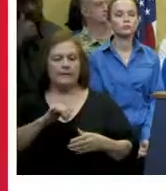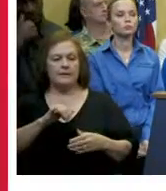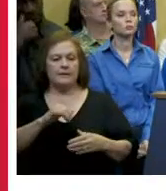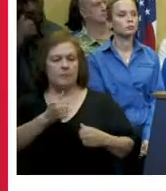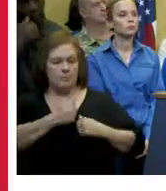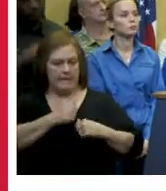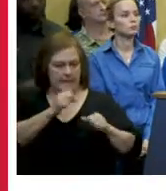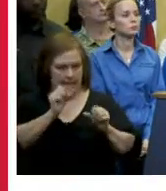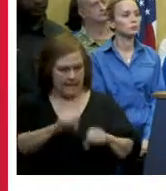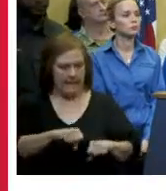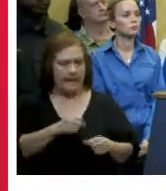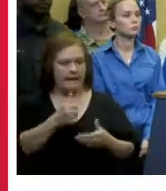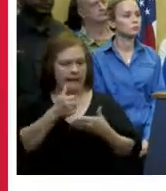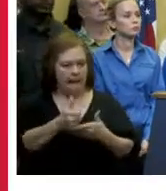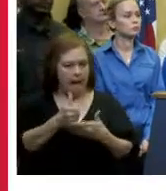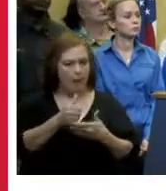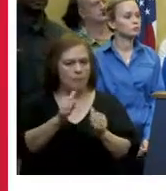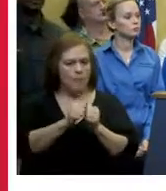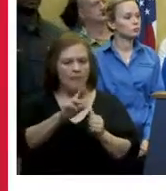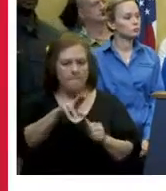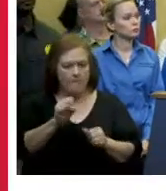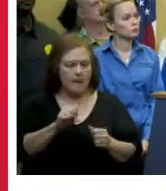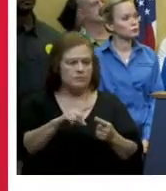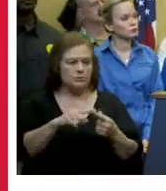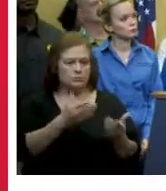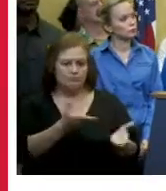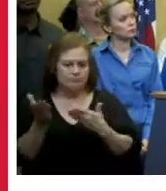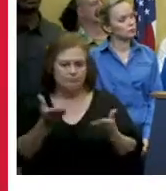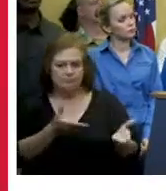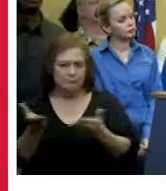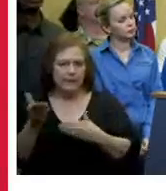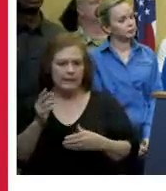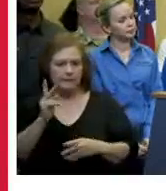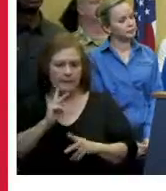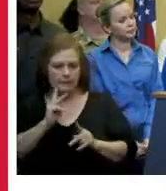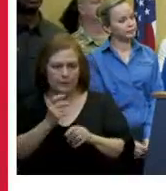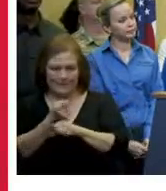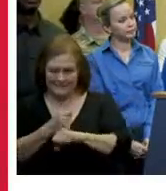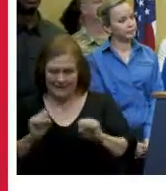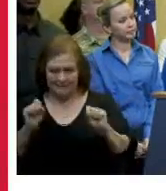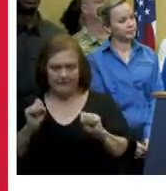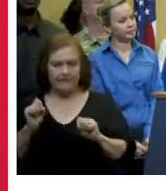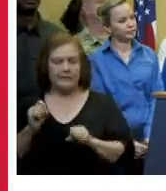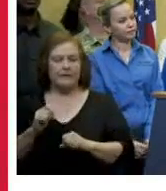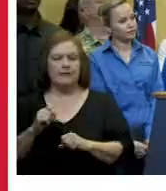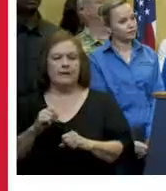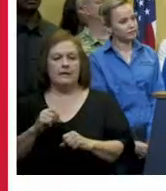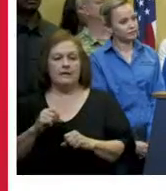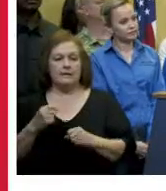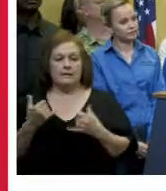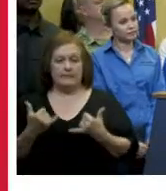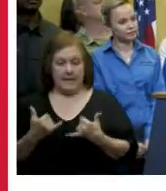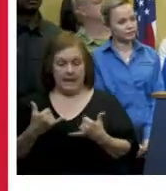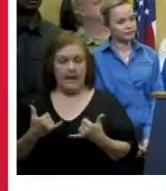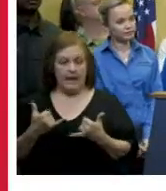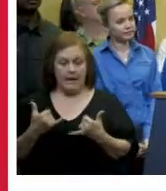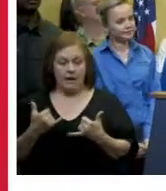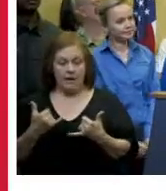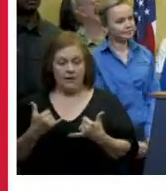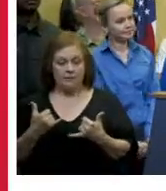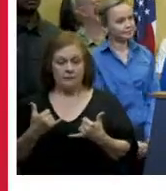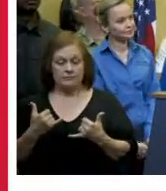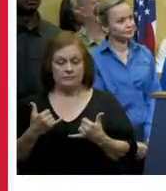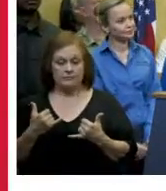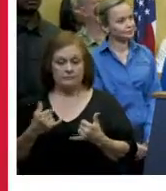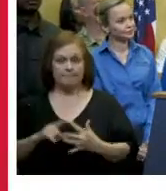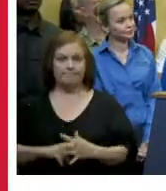uh people to shelters uh if that's necessary so all of those things are kind of being set as we move through you know the first part of this